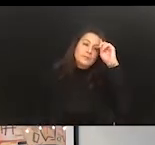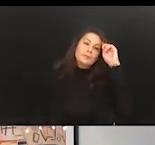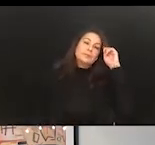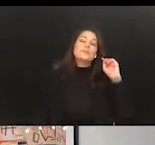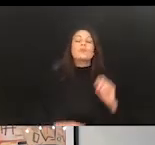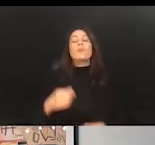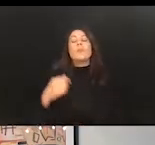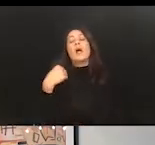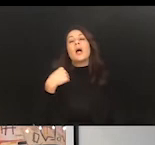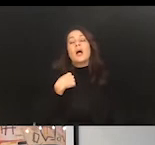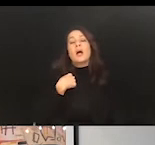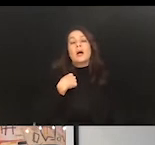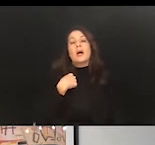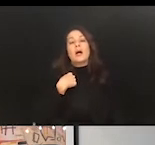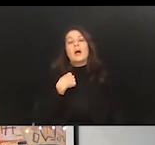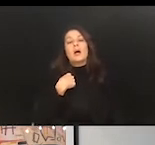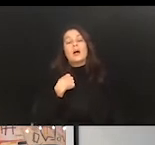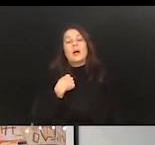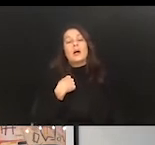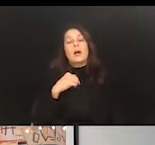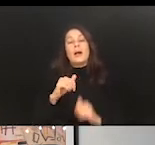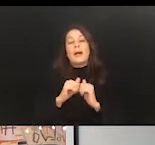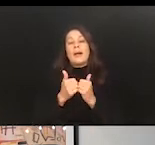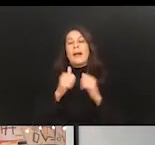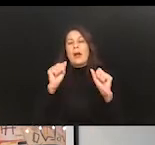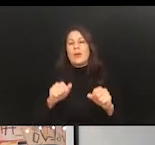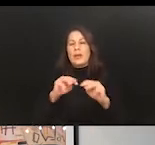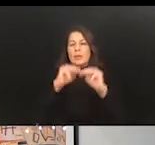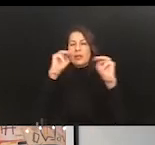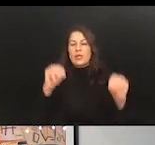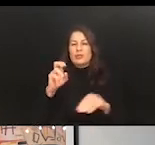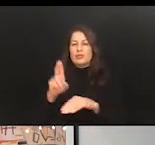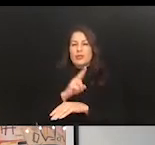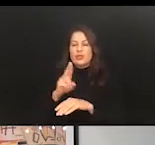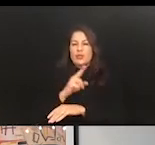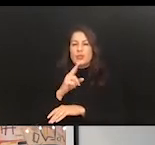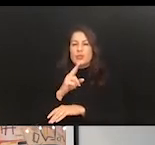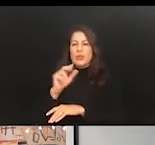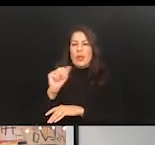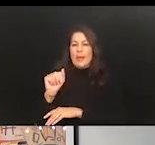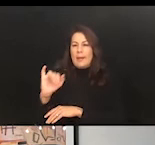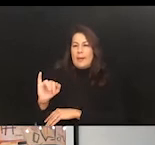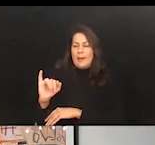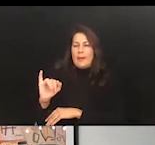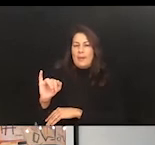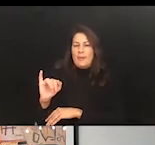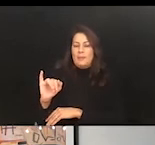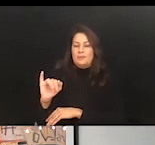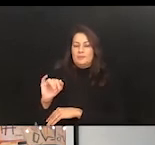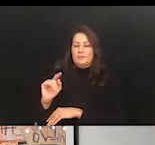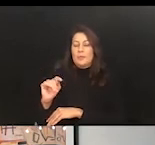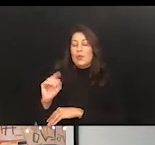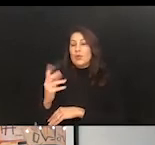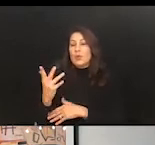is one of the groups doing a lot of this, is how can they use machines and artificial intelligence to essentially